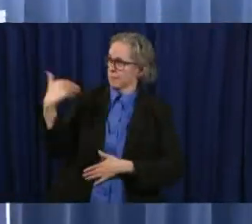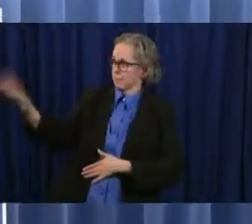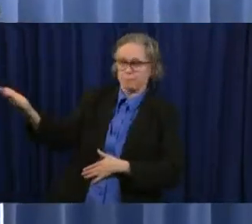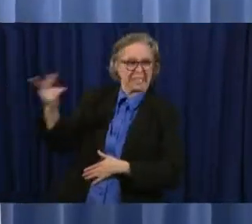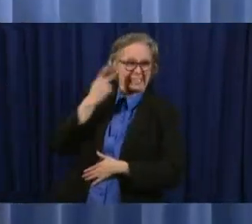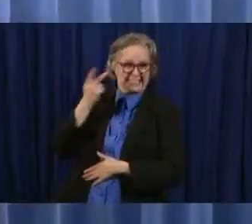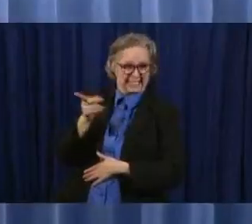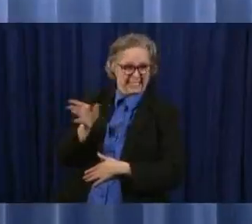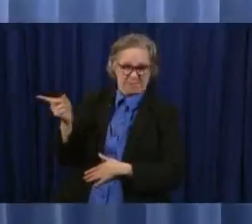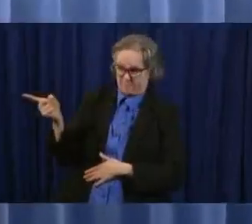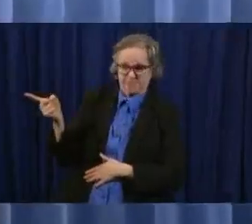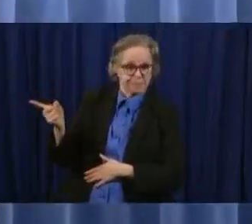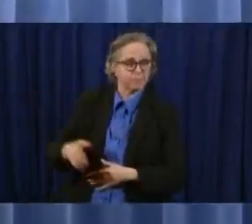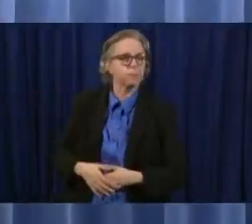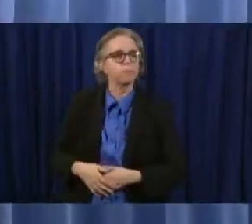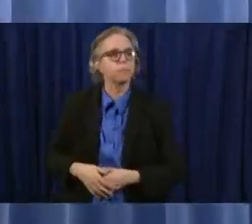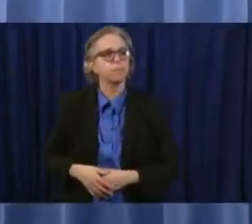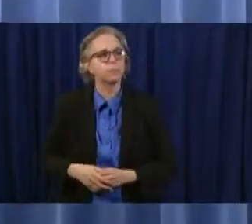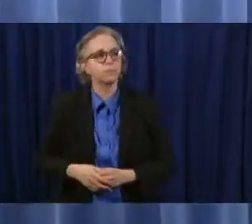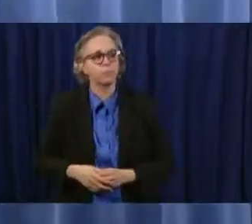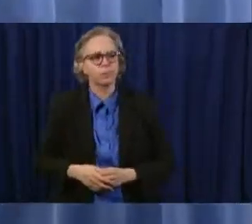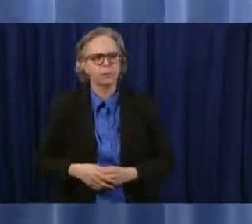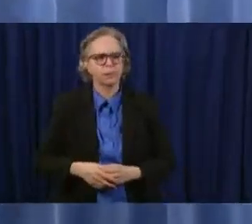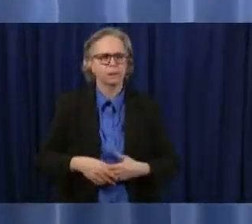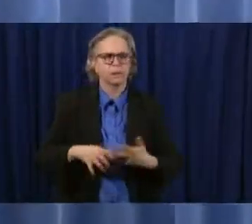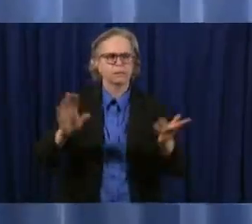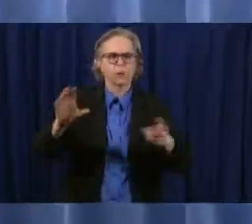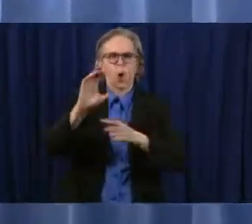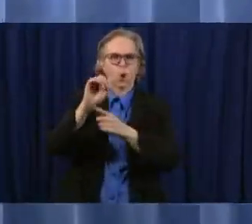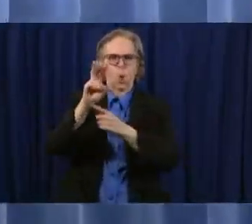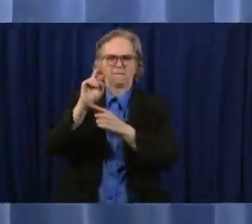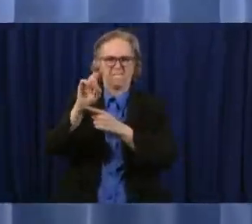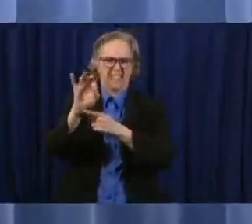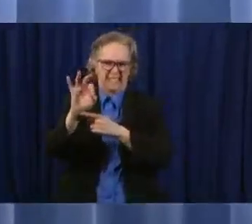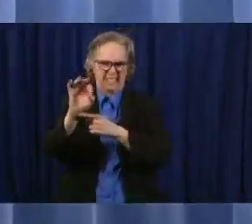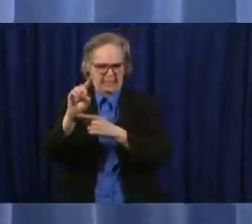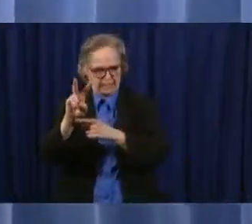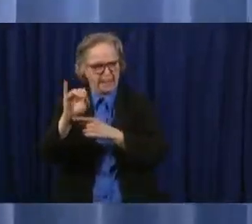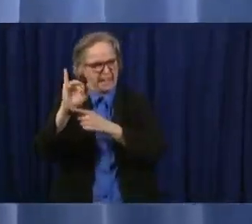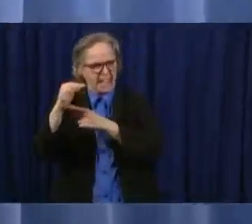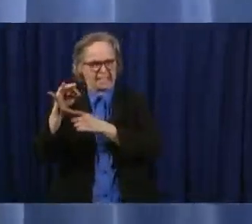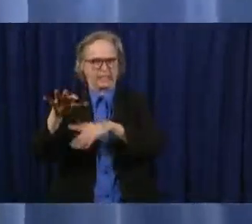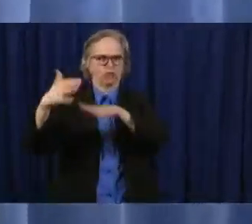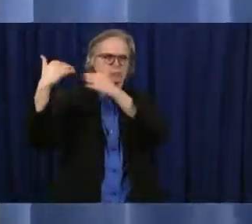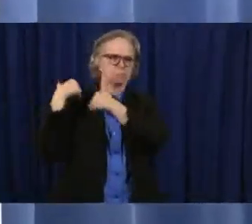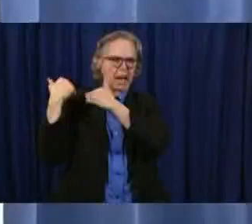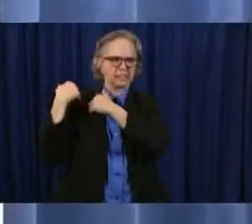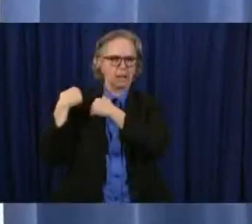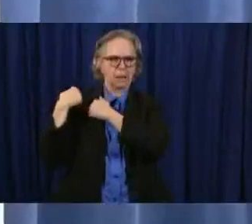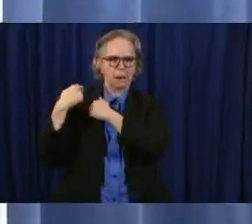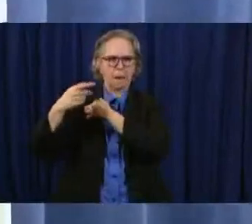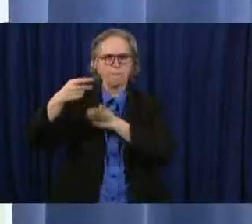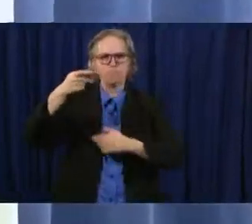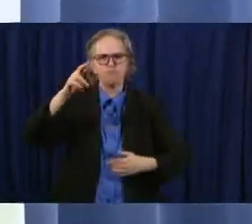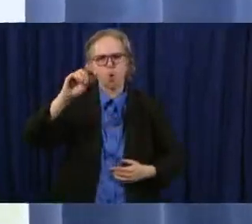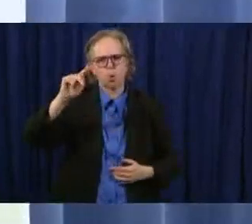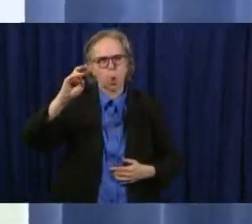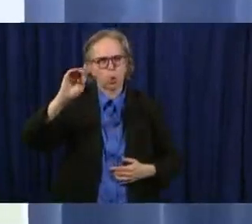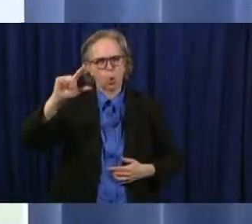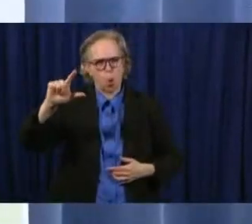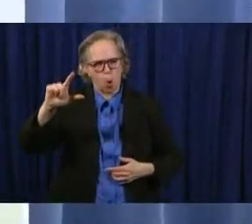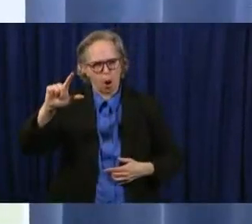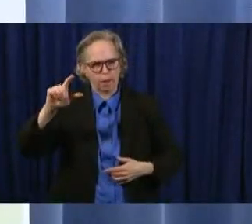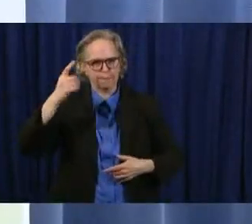one, COVID-19 responsible protocols for getting Ohio back to work. So these will